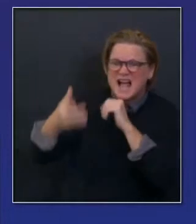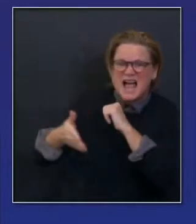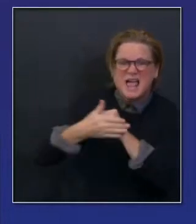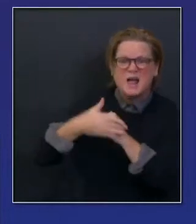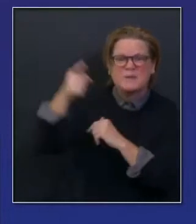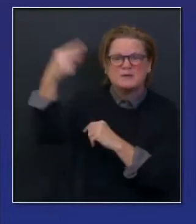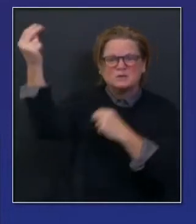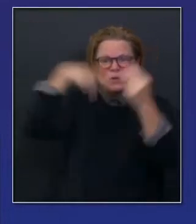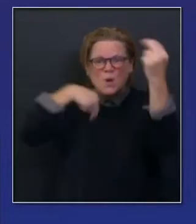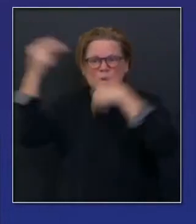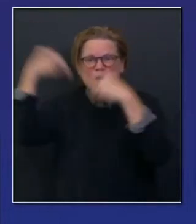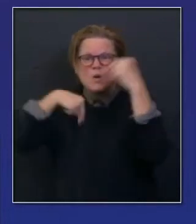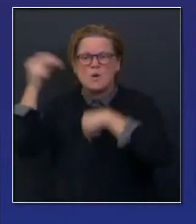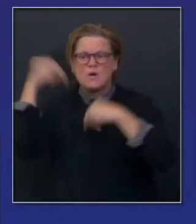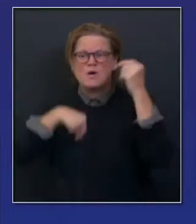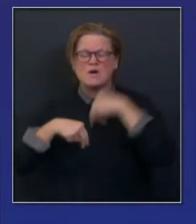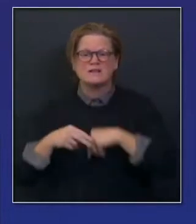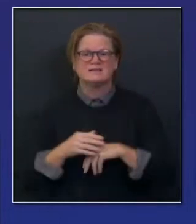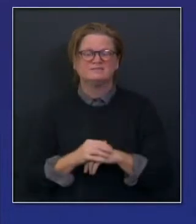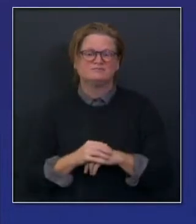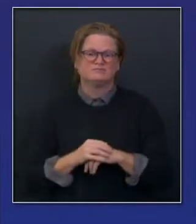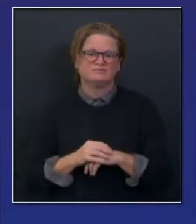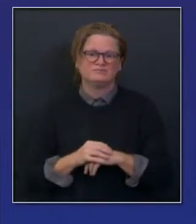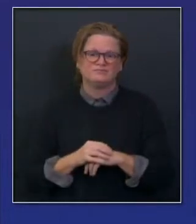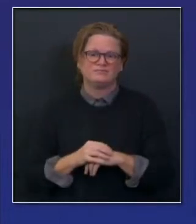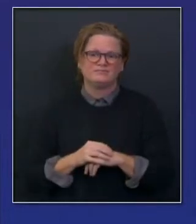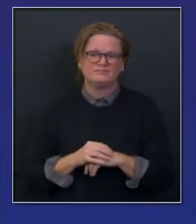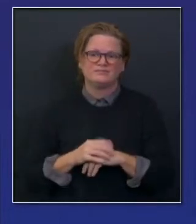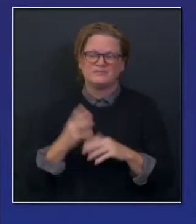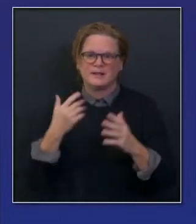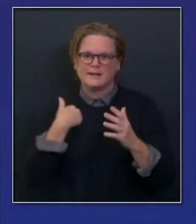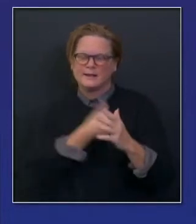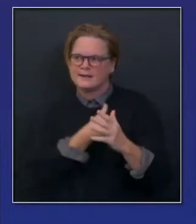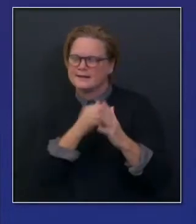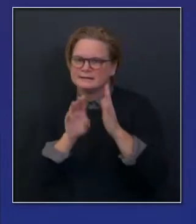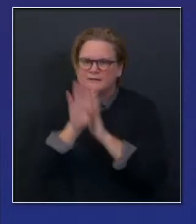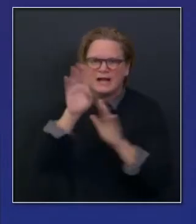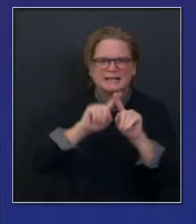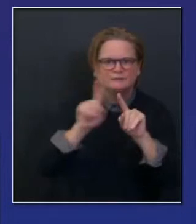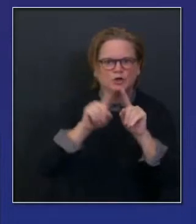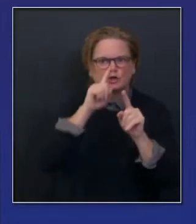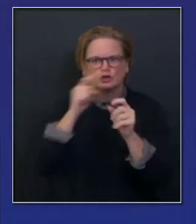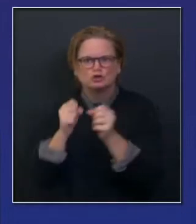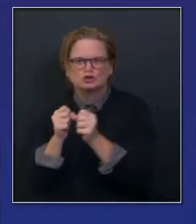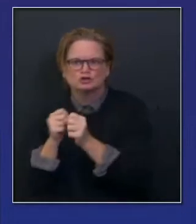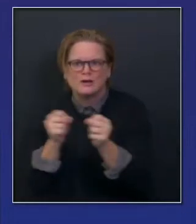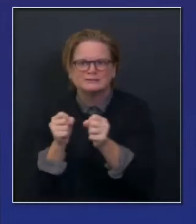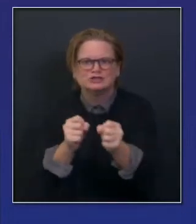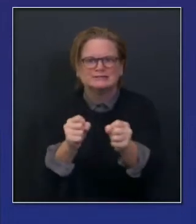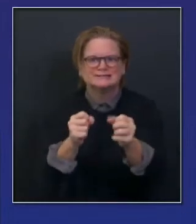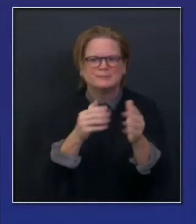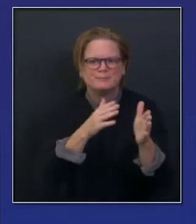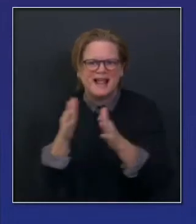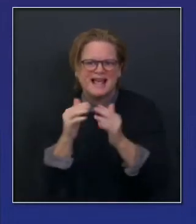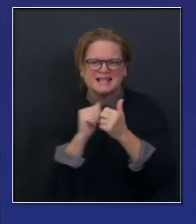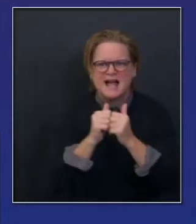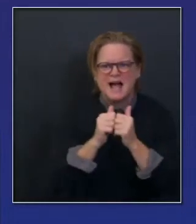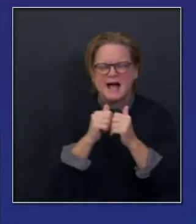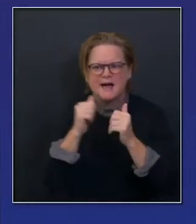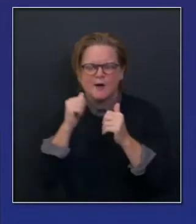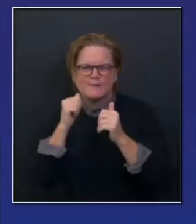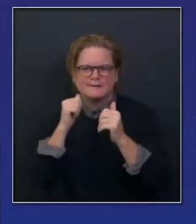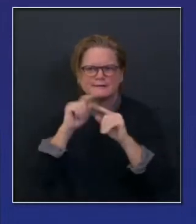unions, and others on the flexing and staffing strategies, work with different training strategies as well to bring more and more people